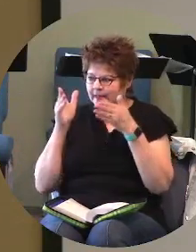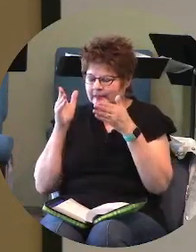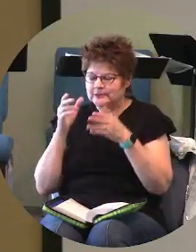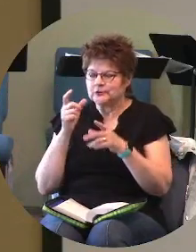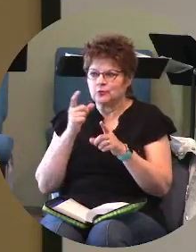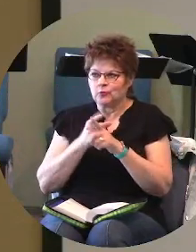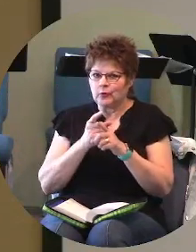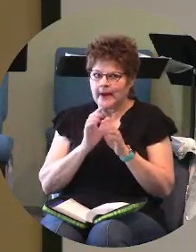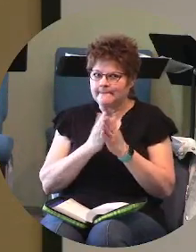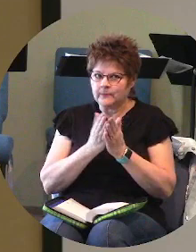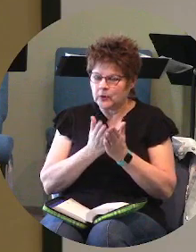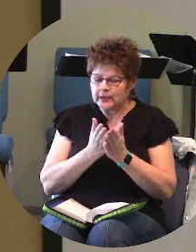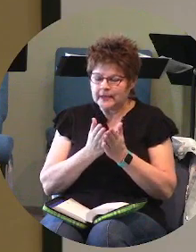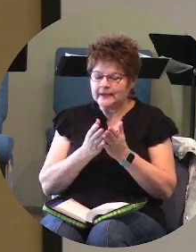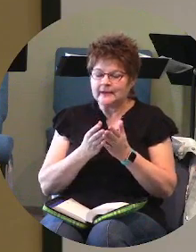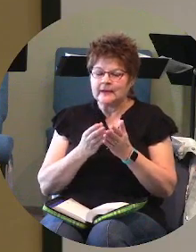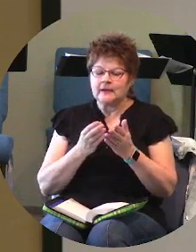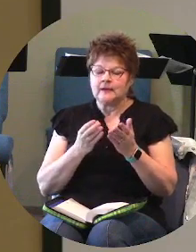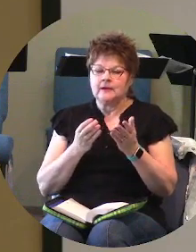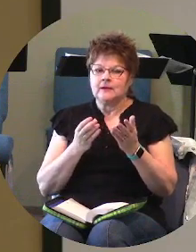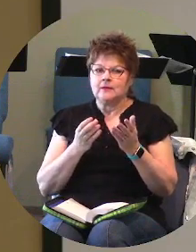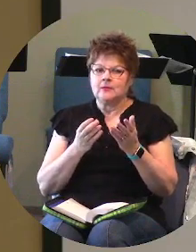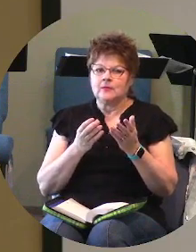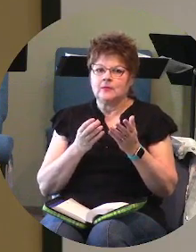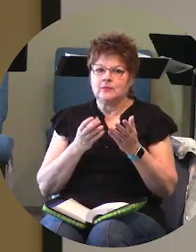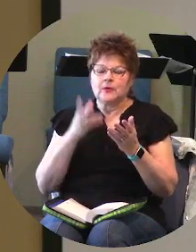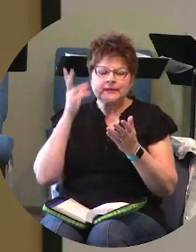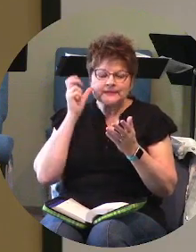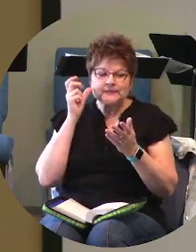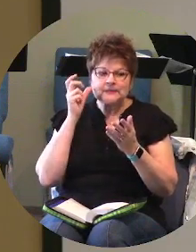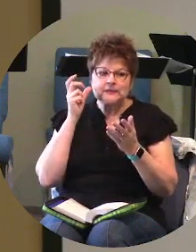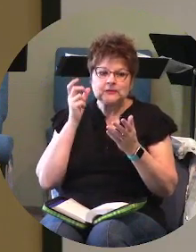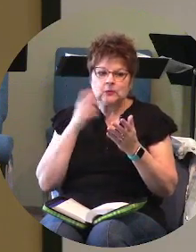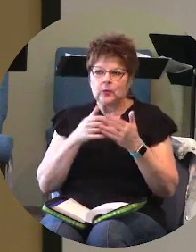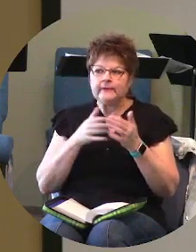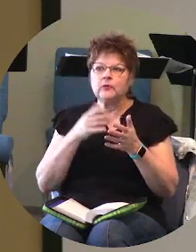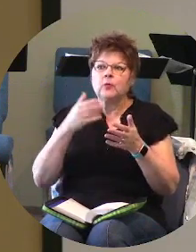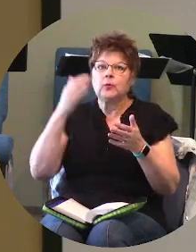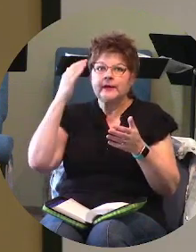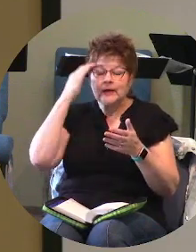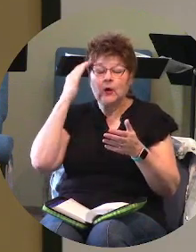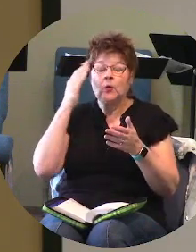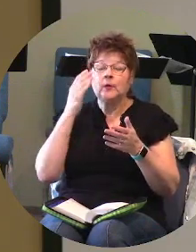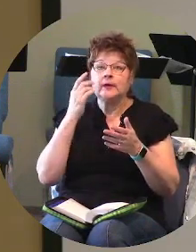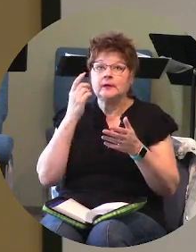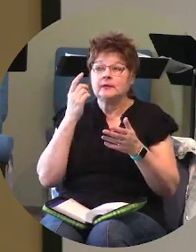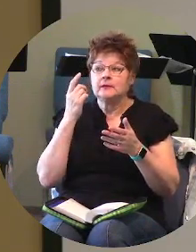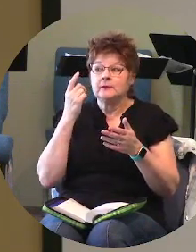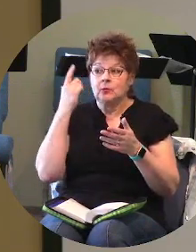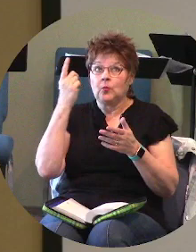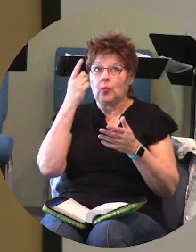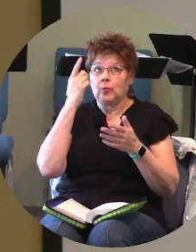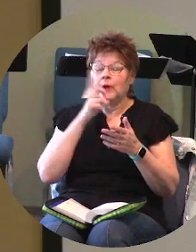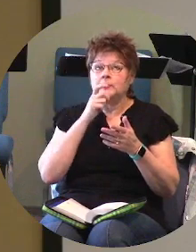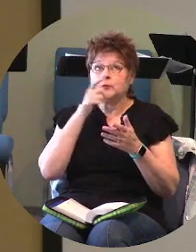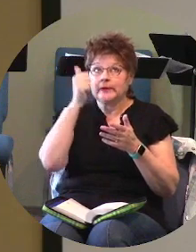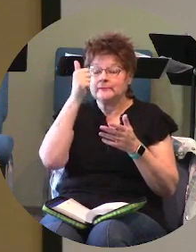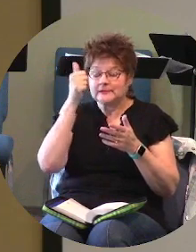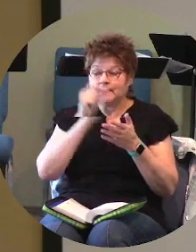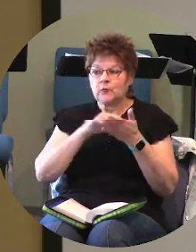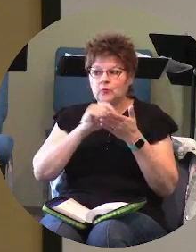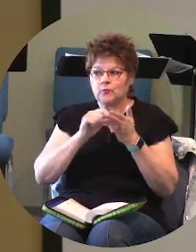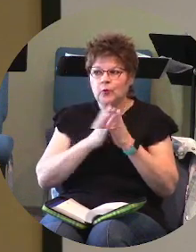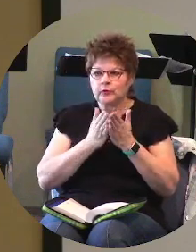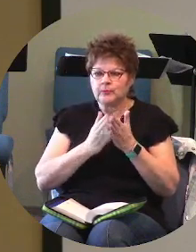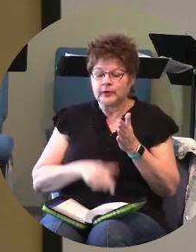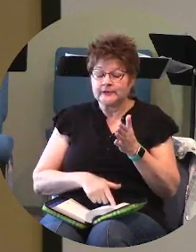we don't listen to to what we know and and and the one who wrote the book and so that's where we're